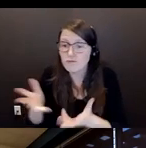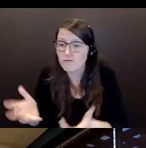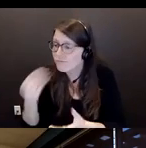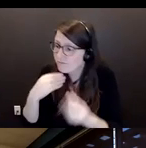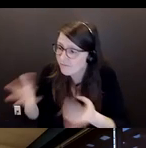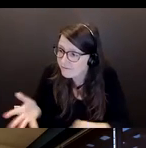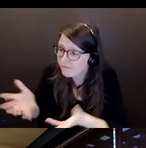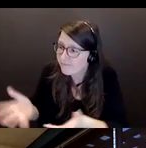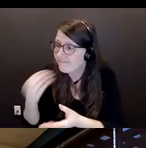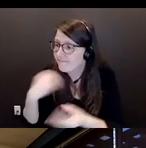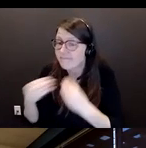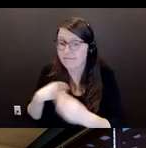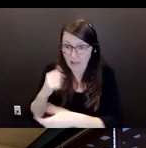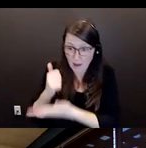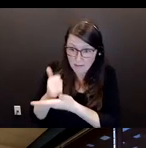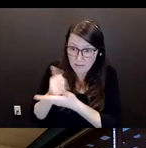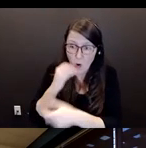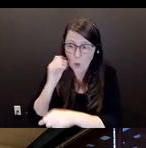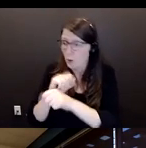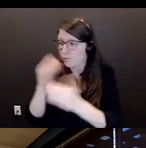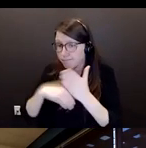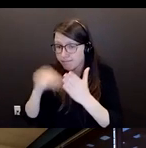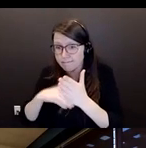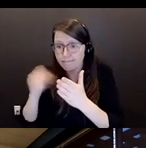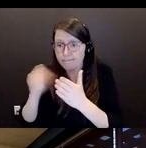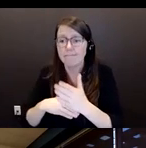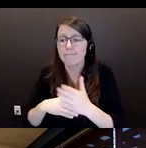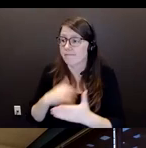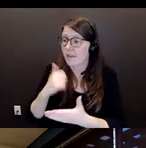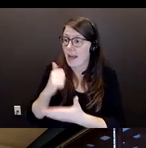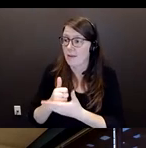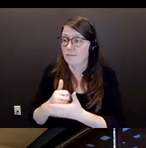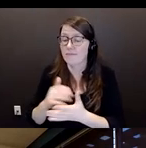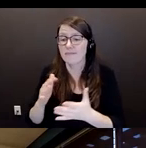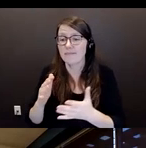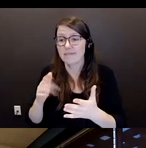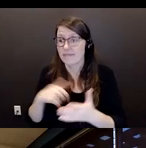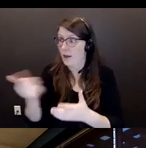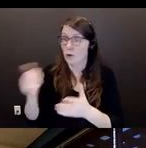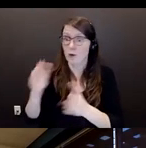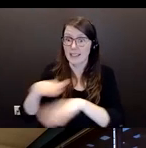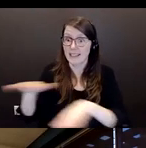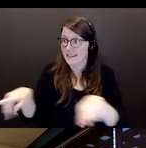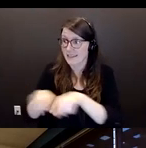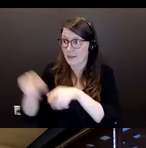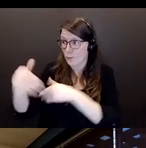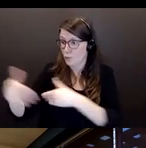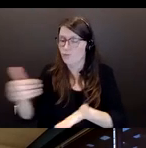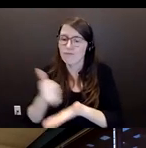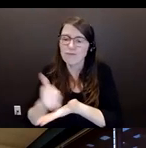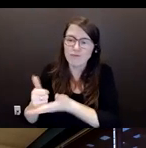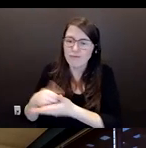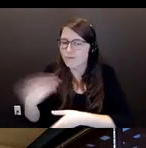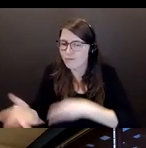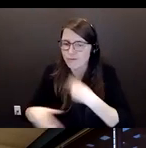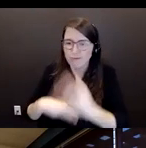help me with my homework, and help the other kids that were sharing the room with me. And